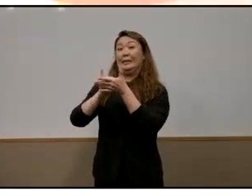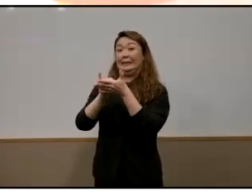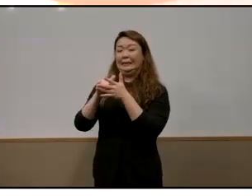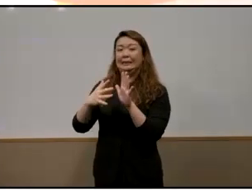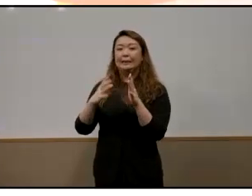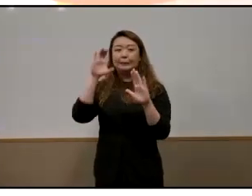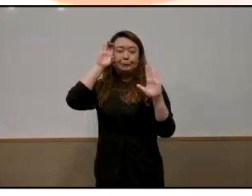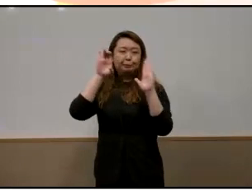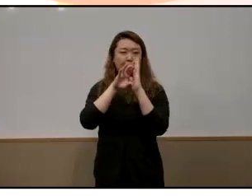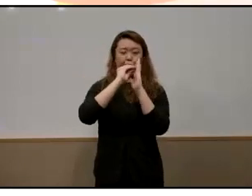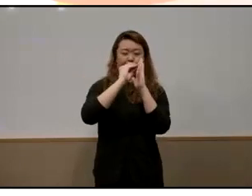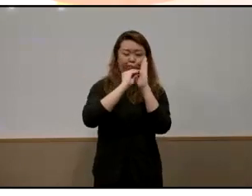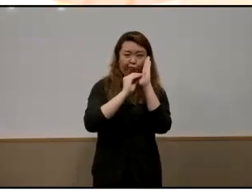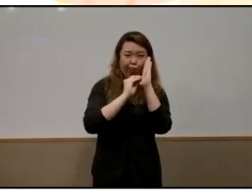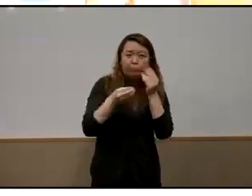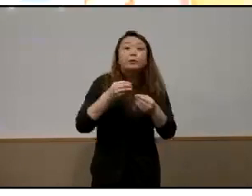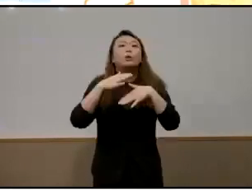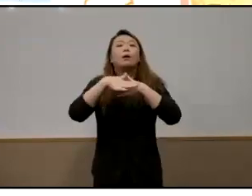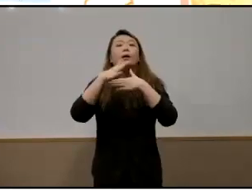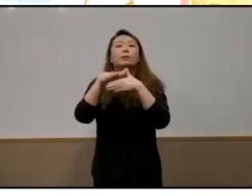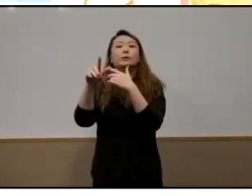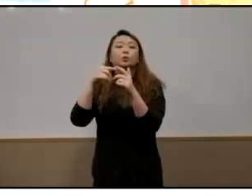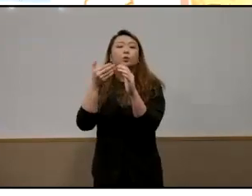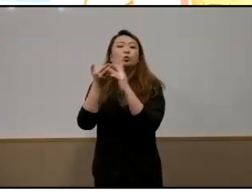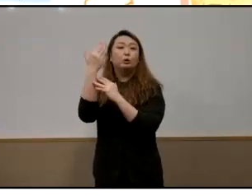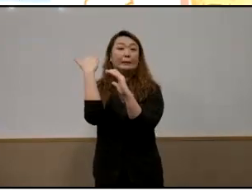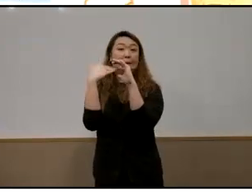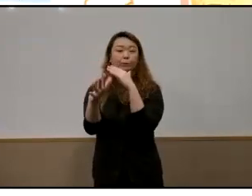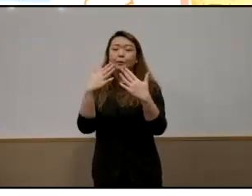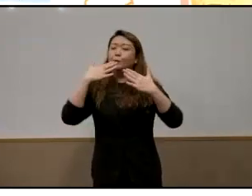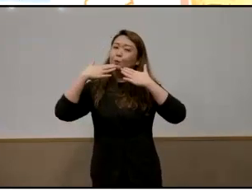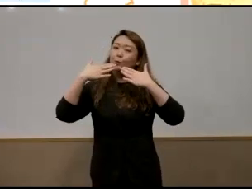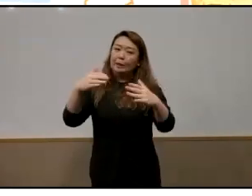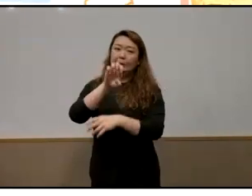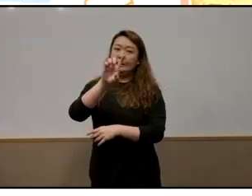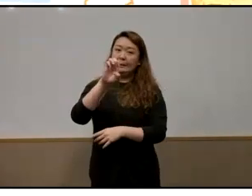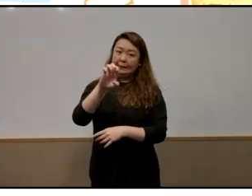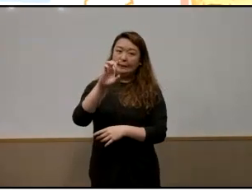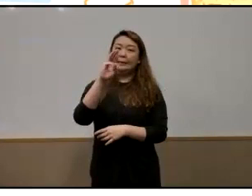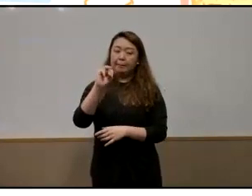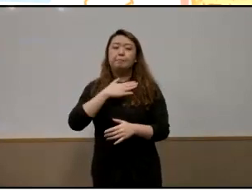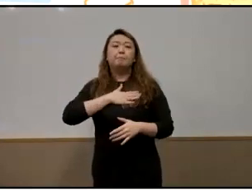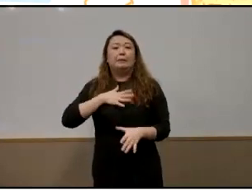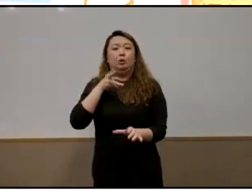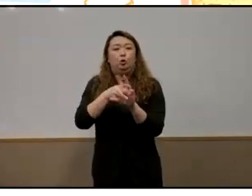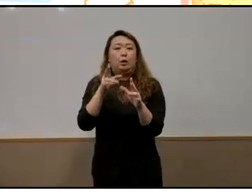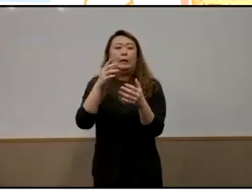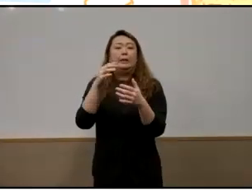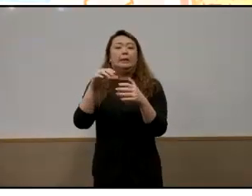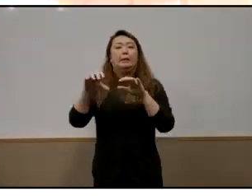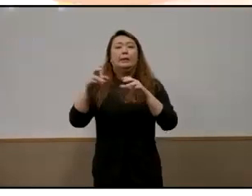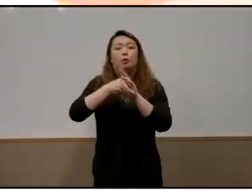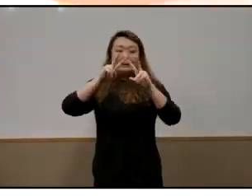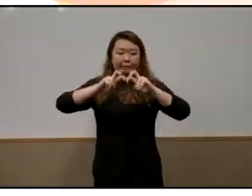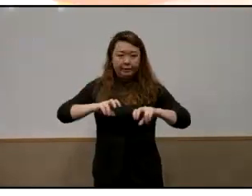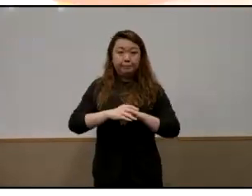you uh it'll be made sent to you via via the email that will thank you and your edm please do participate in the survey feel free